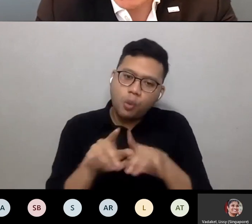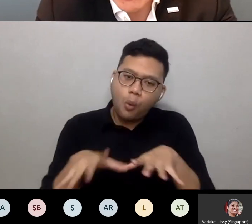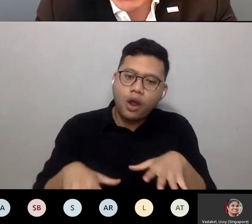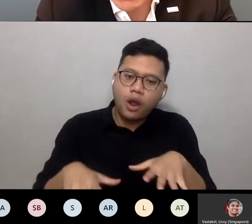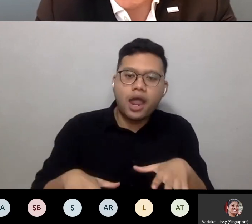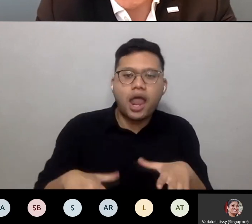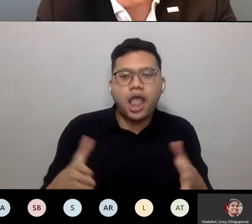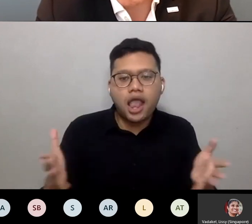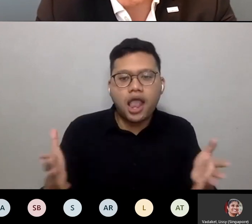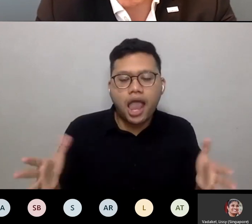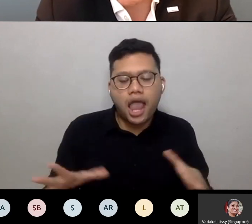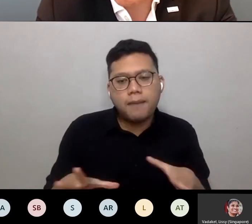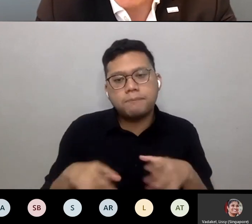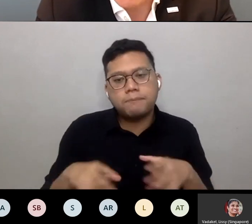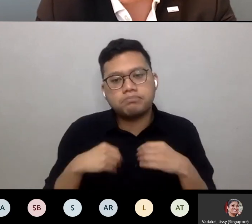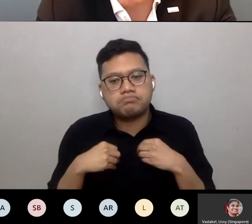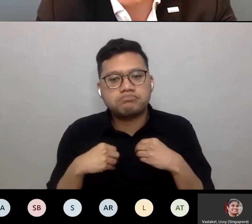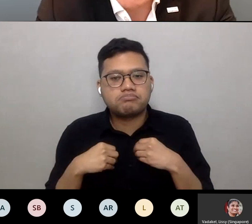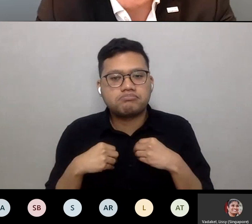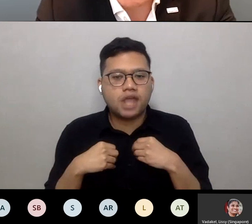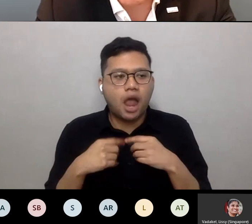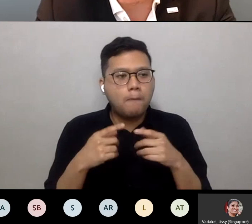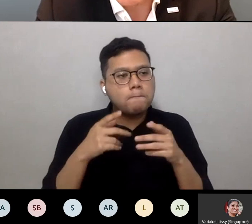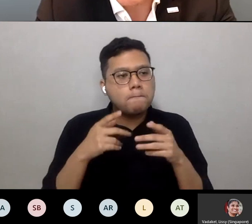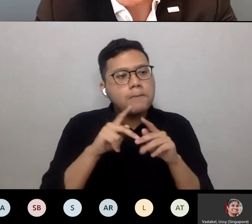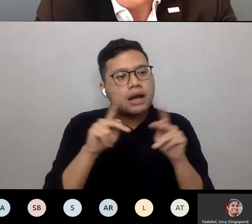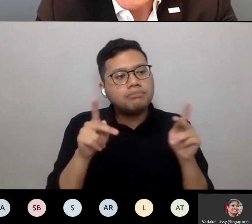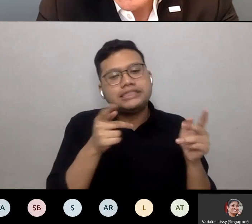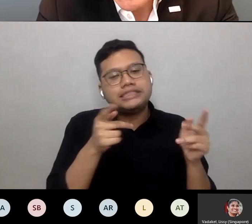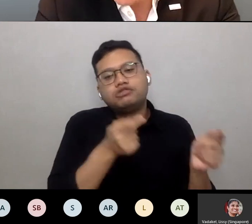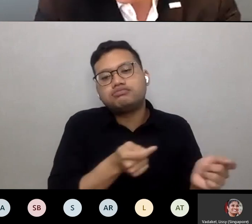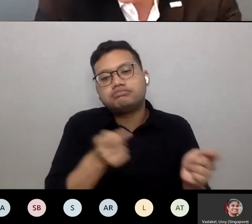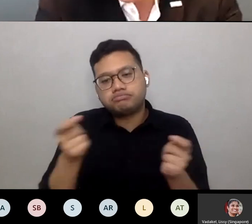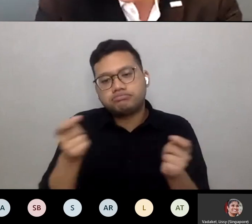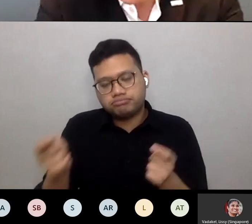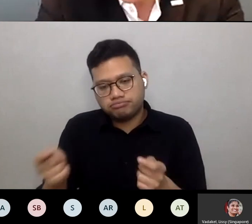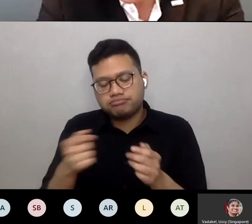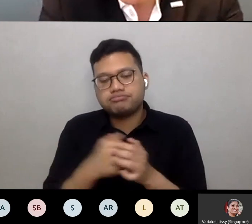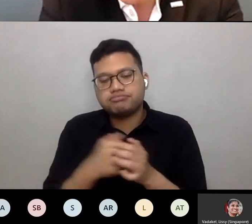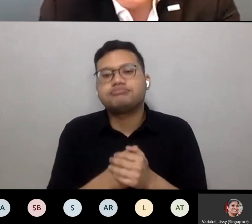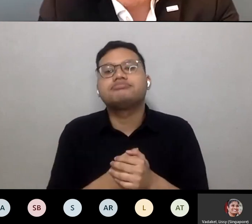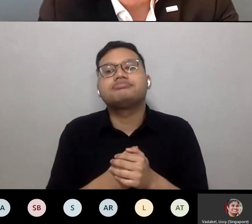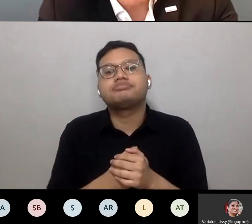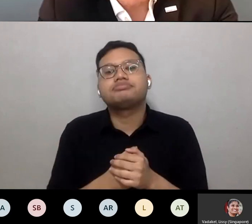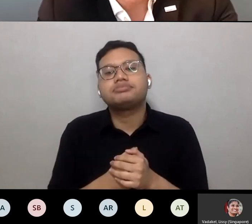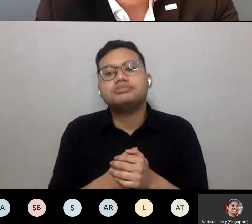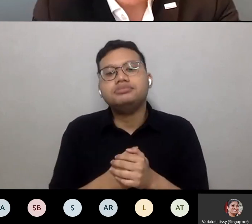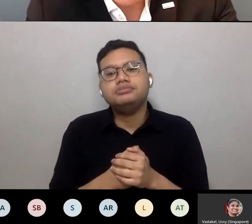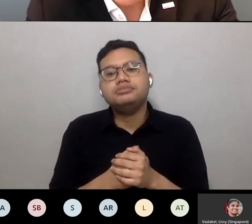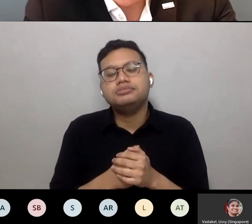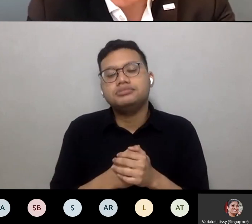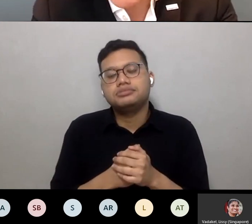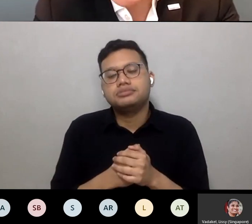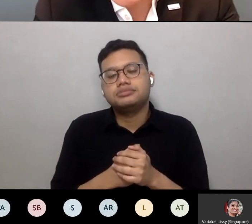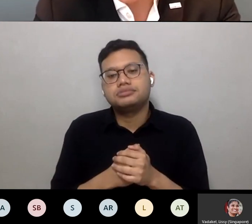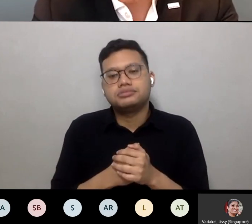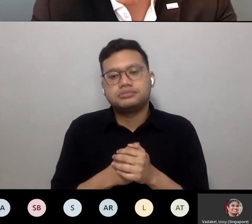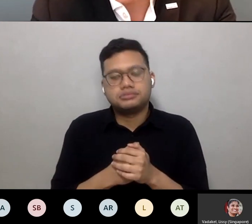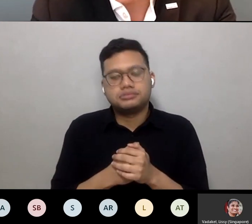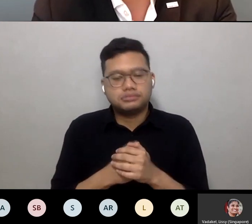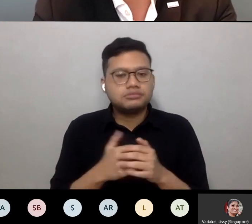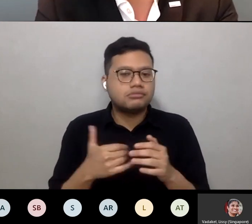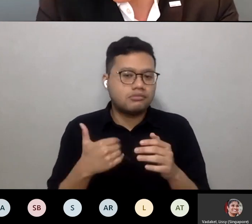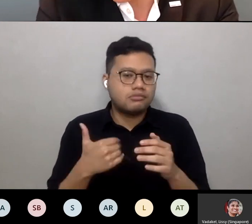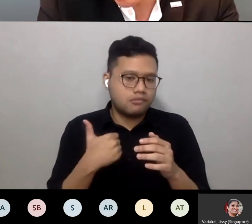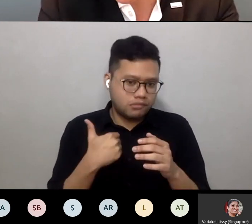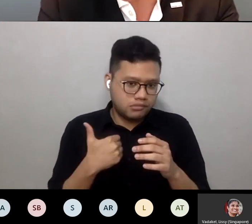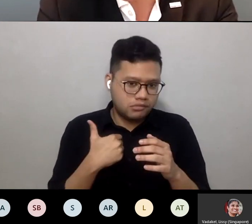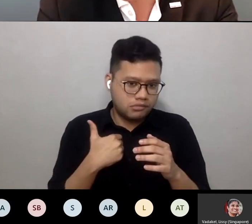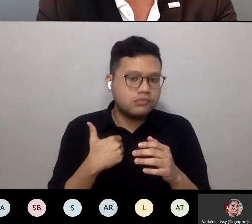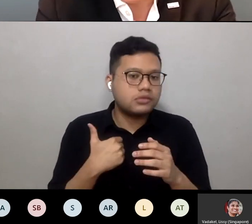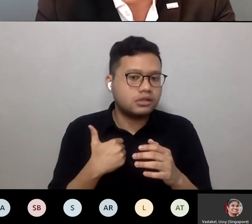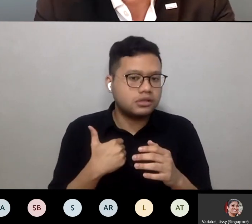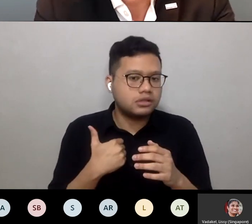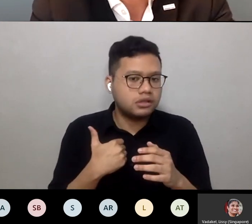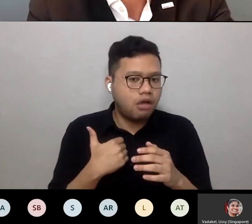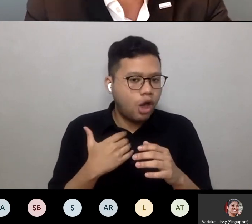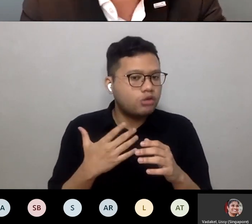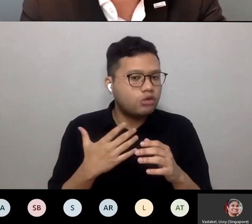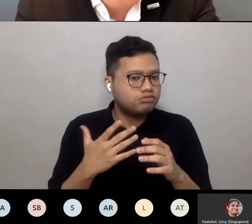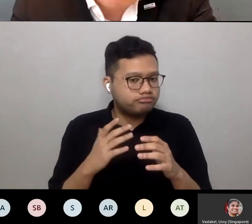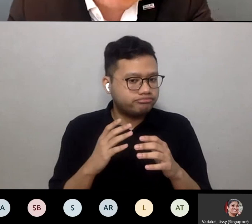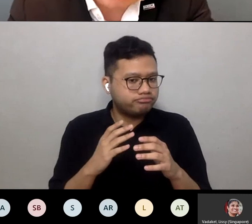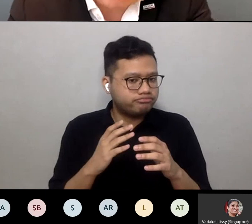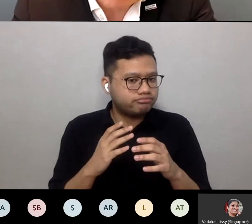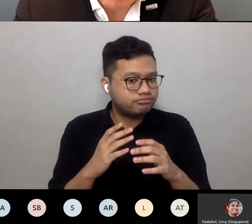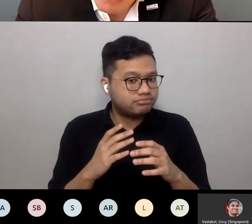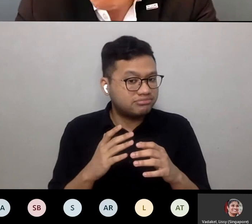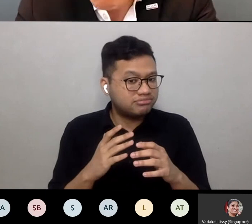public transportation and quite an effective MRT system and ultimately various policies to try and take cars off the street.